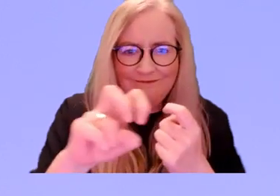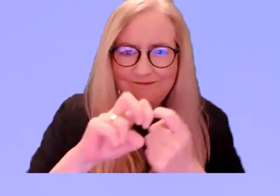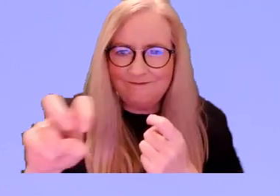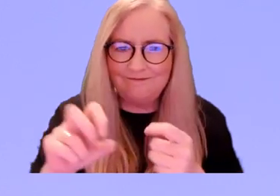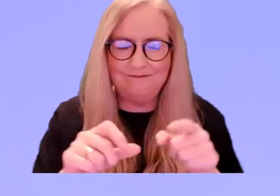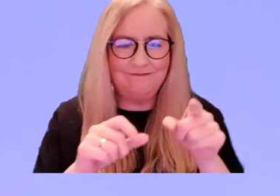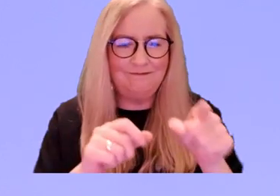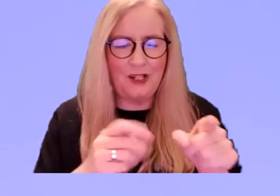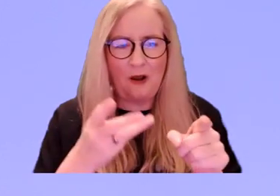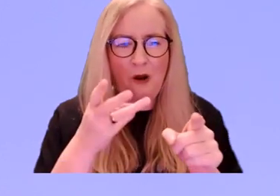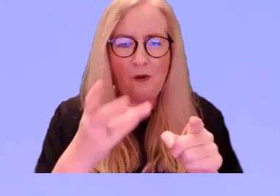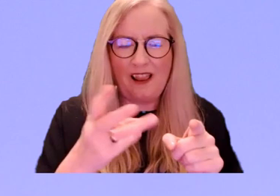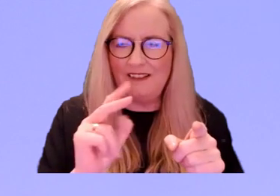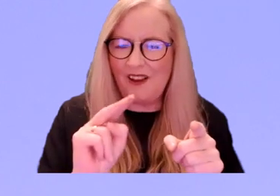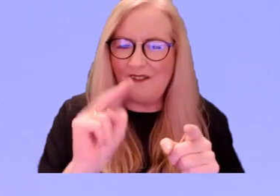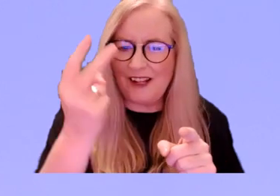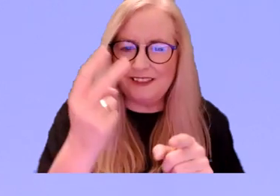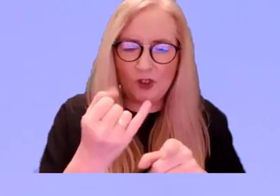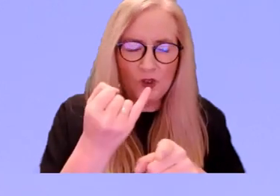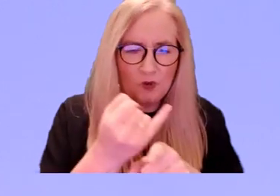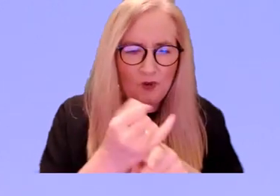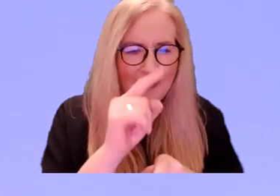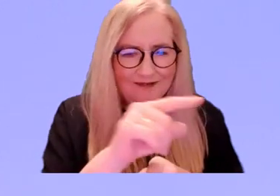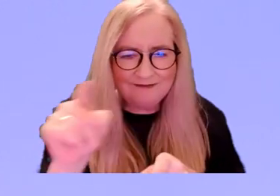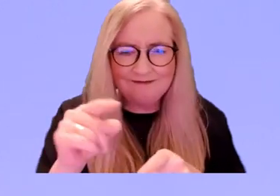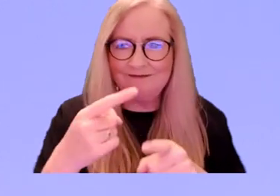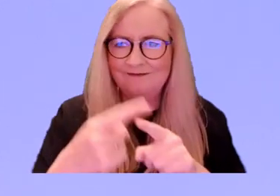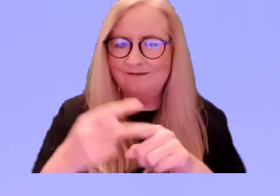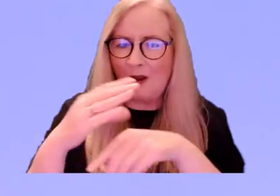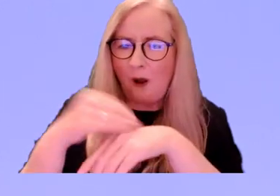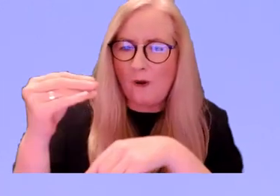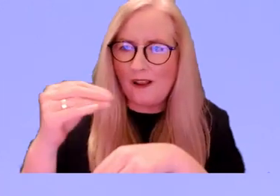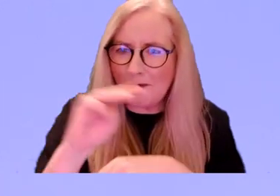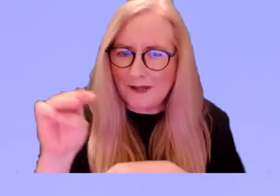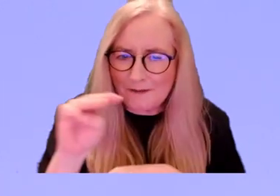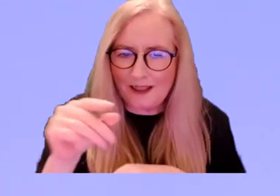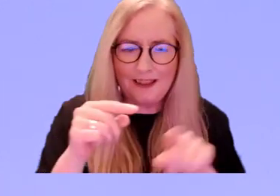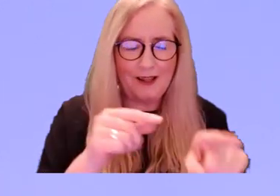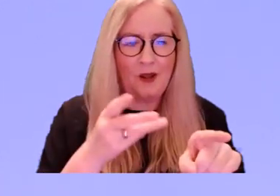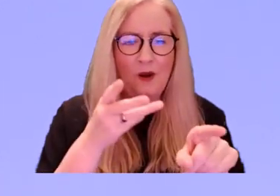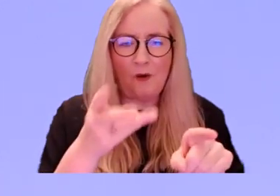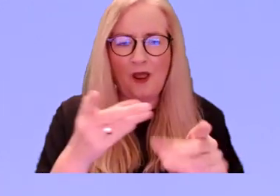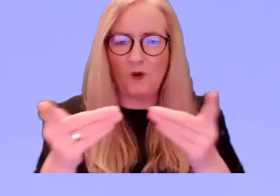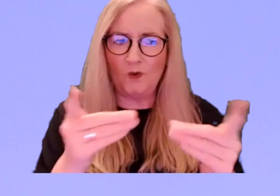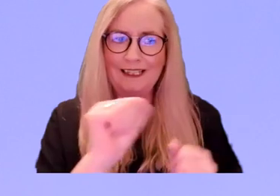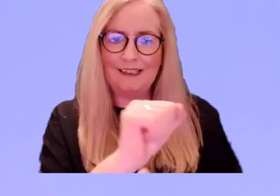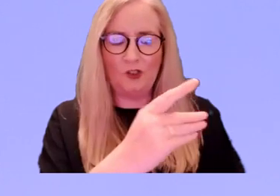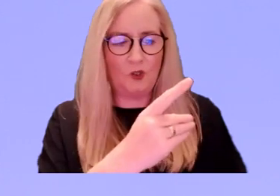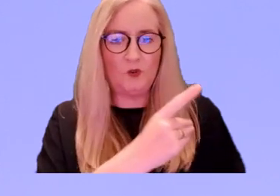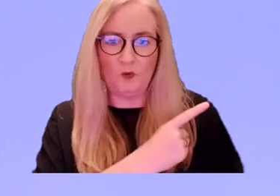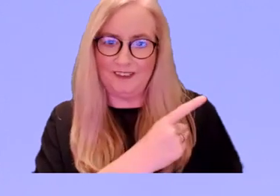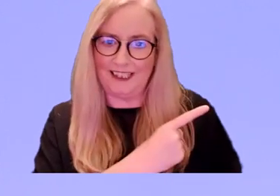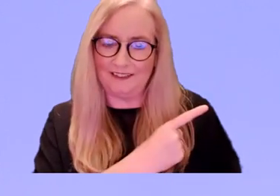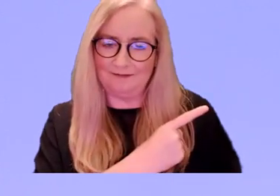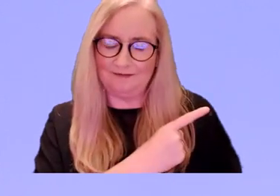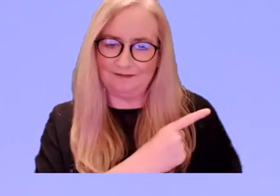and he was going to go and visit the schools and the old people, and he was going to do his duty.